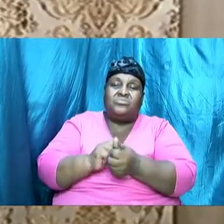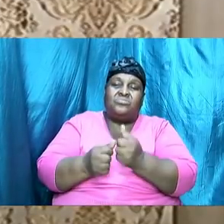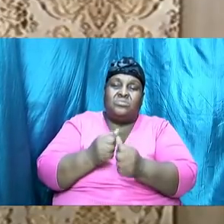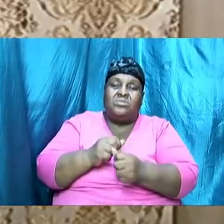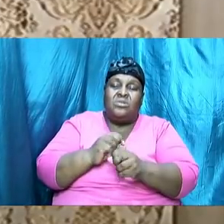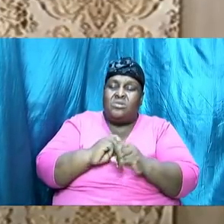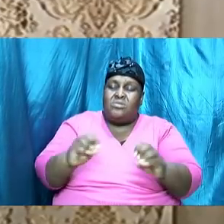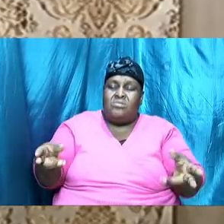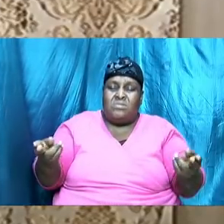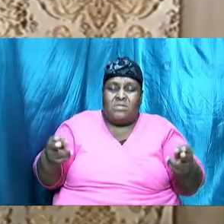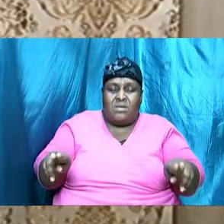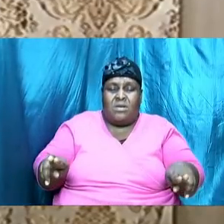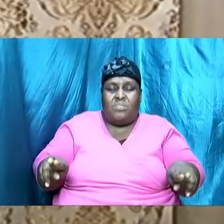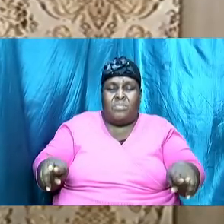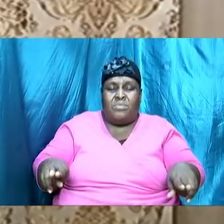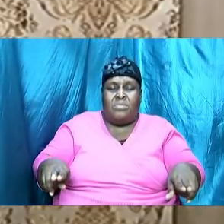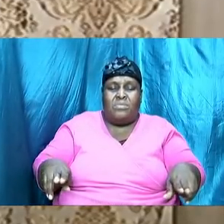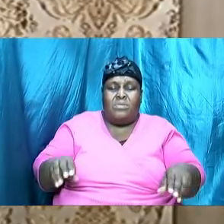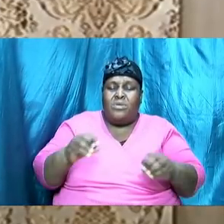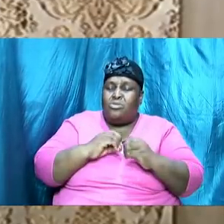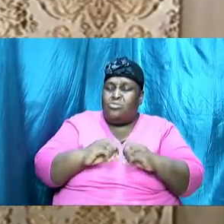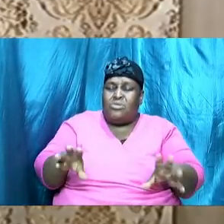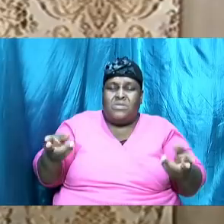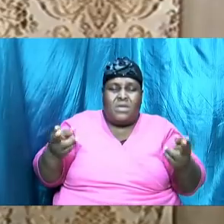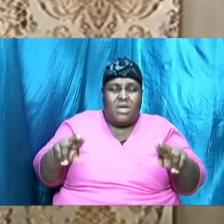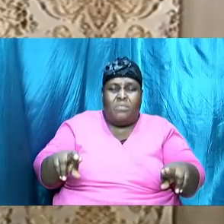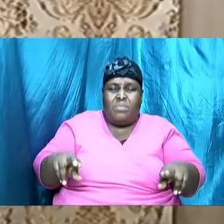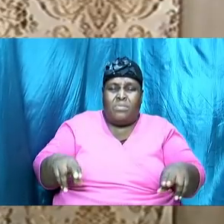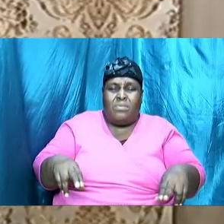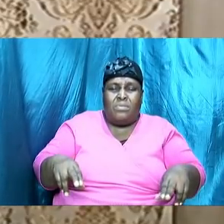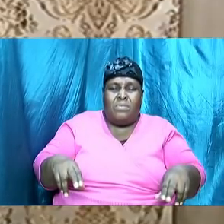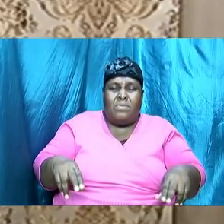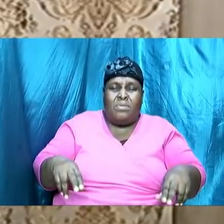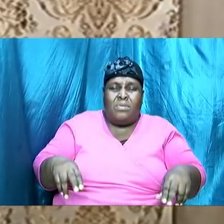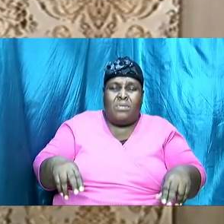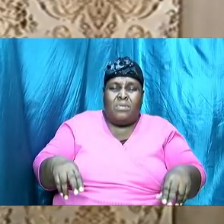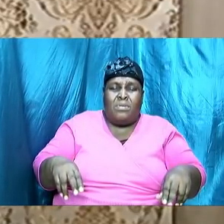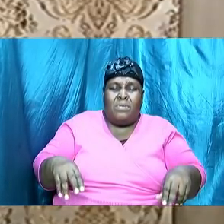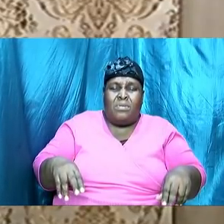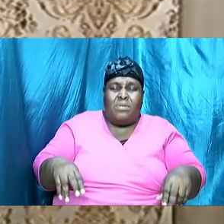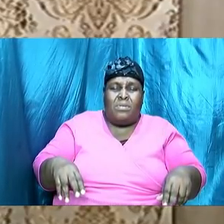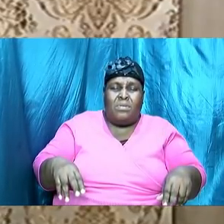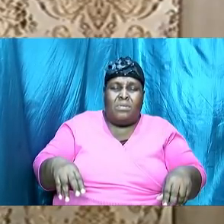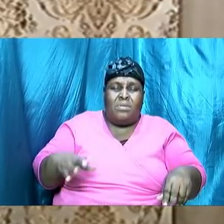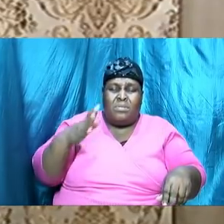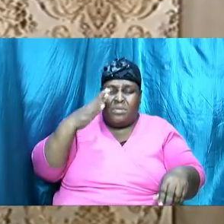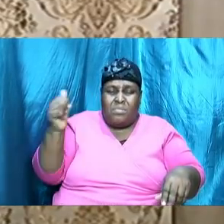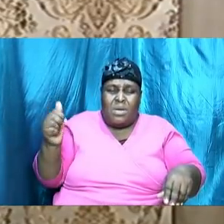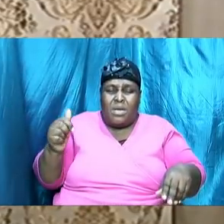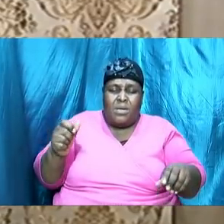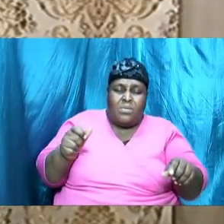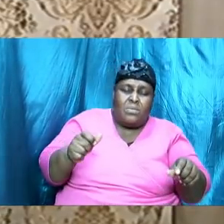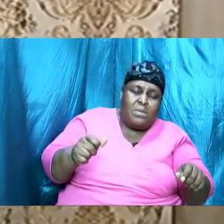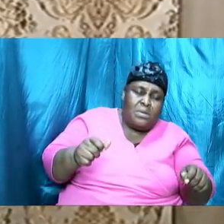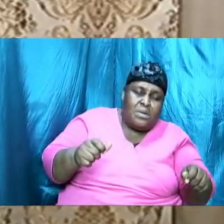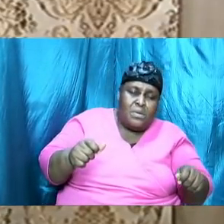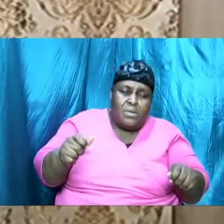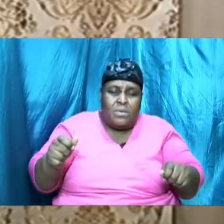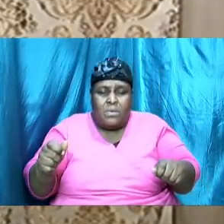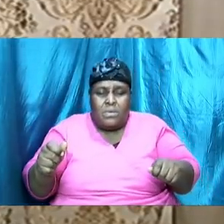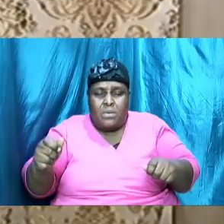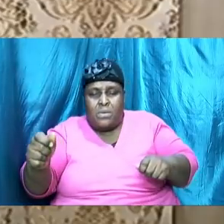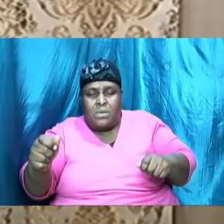merely by having things and it does not happen with God and it